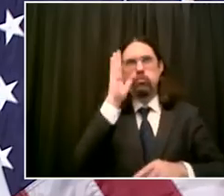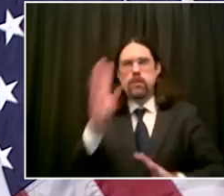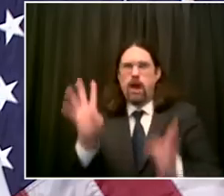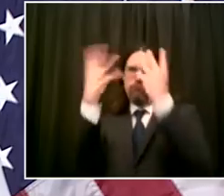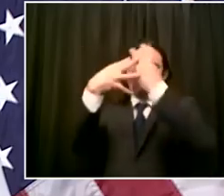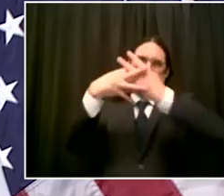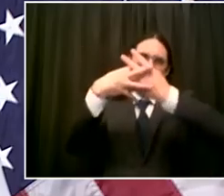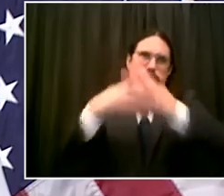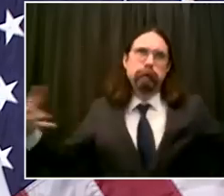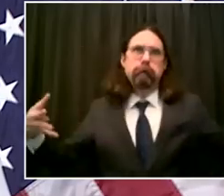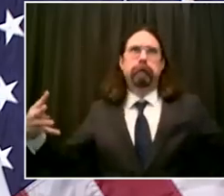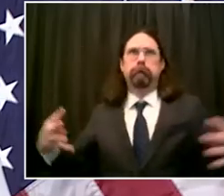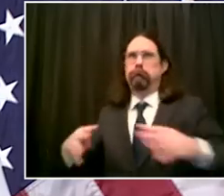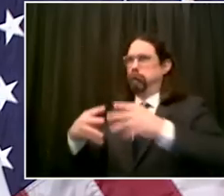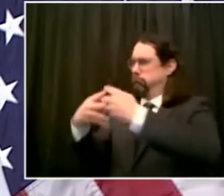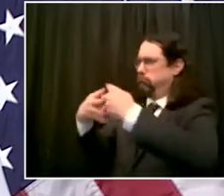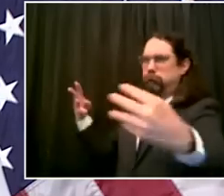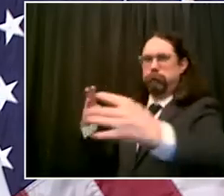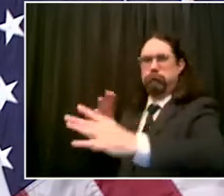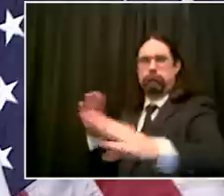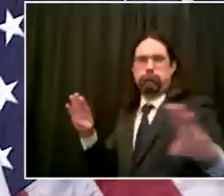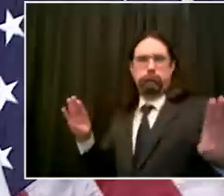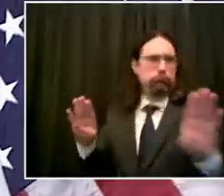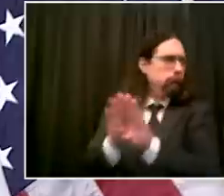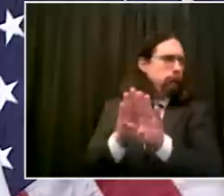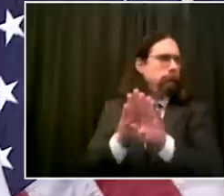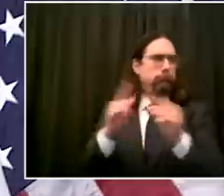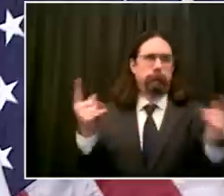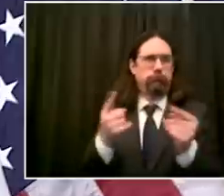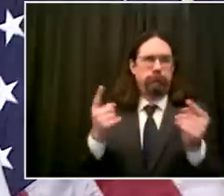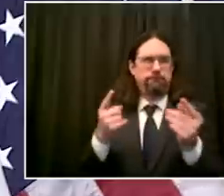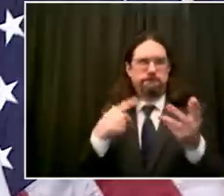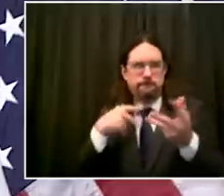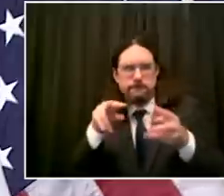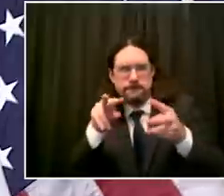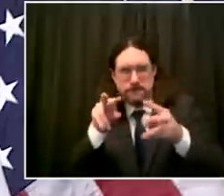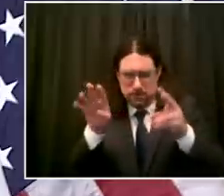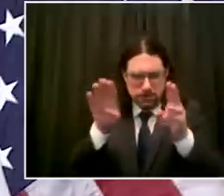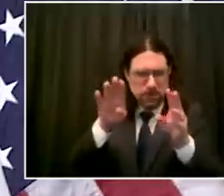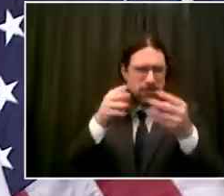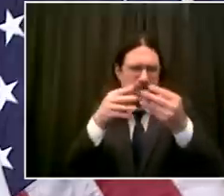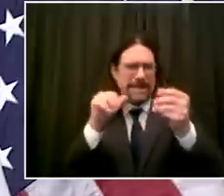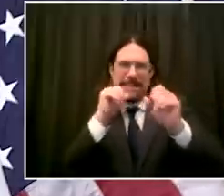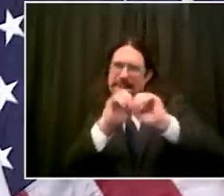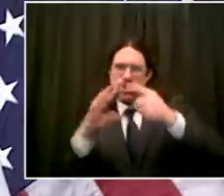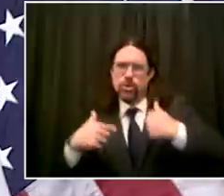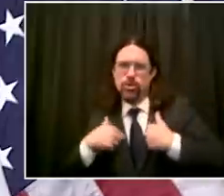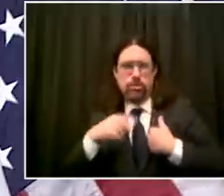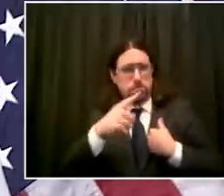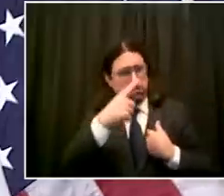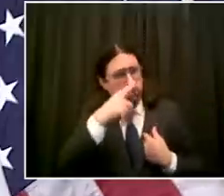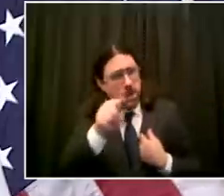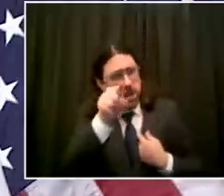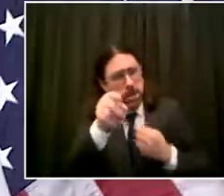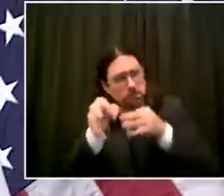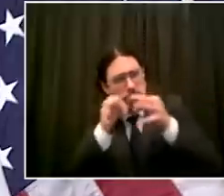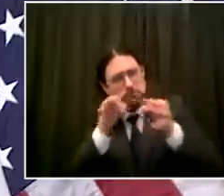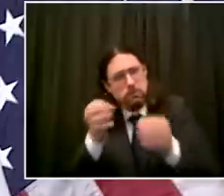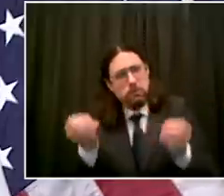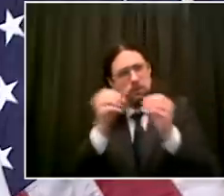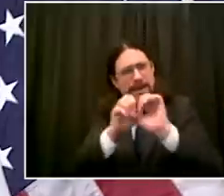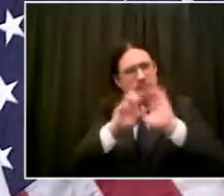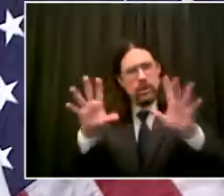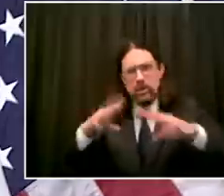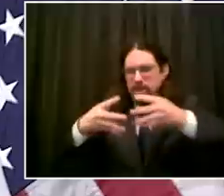in this city yeah well people will start to see the initial work i mean it's going to begin today to put the fencing in